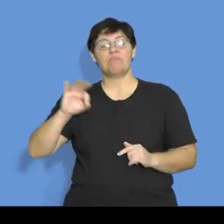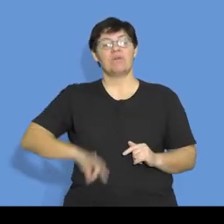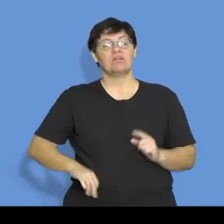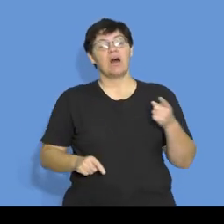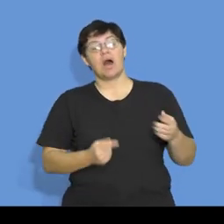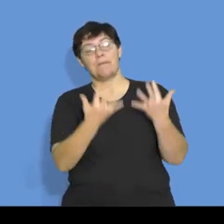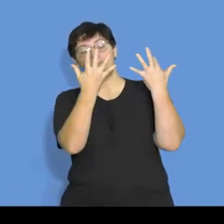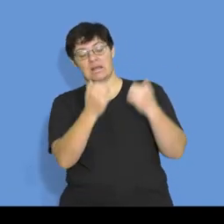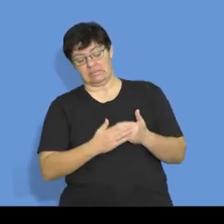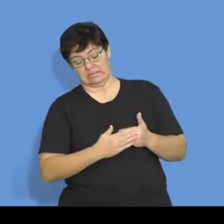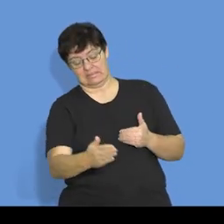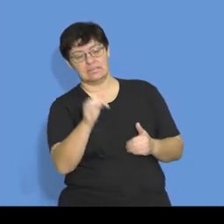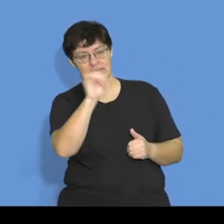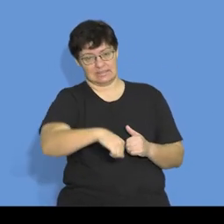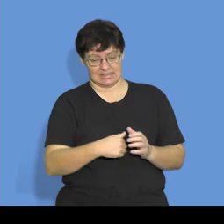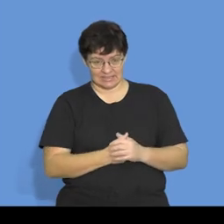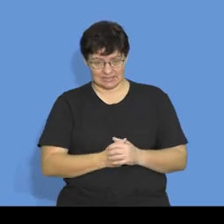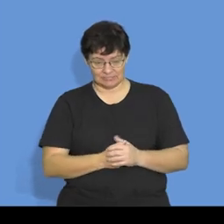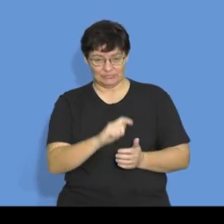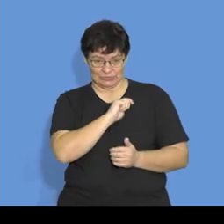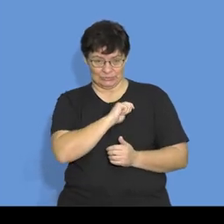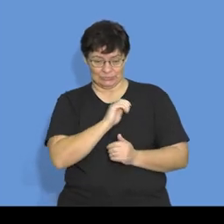for your budget period. Okay.